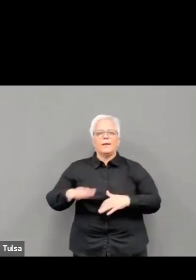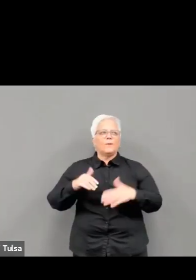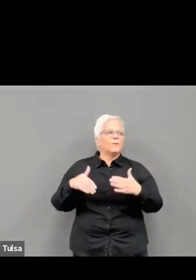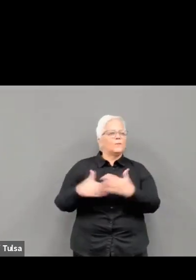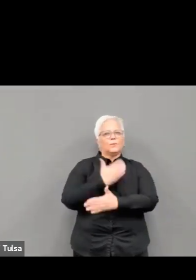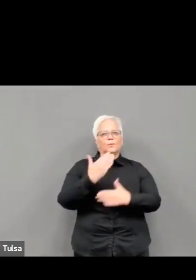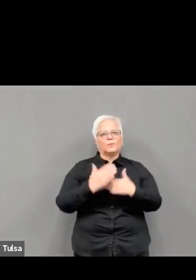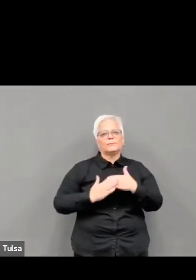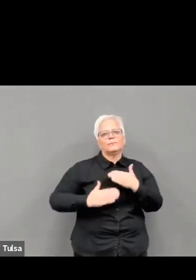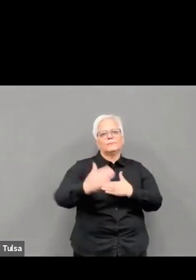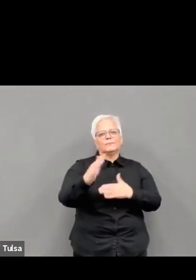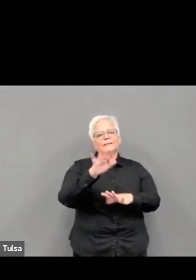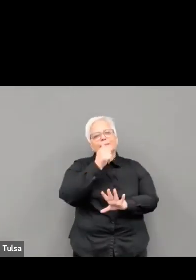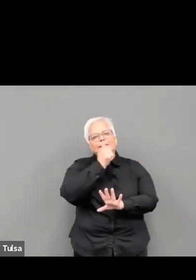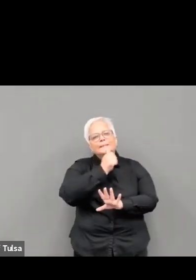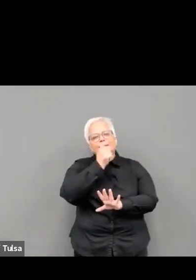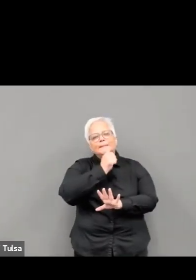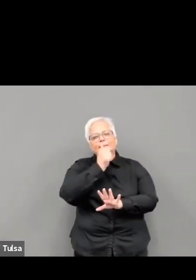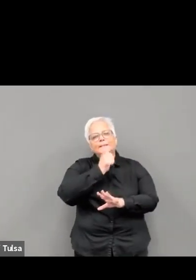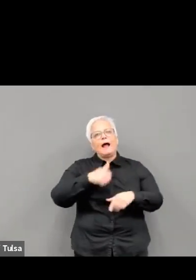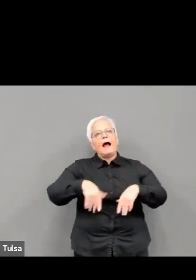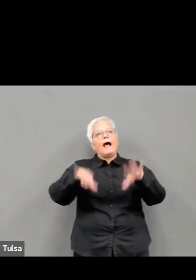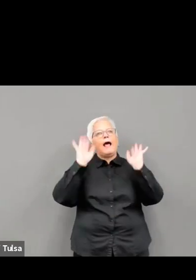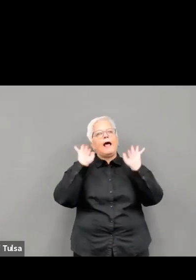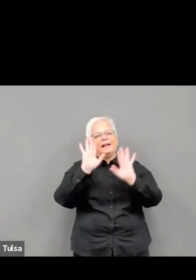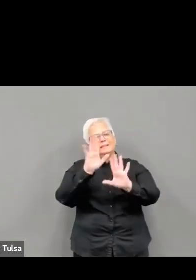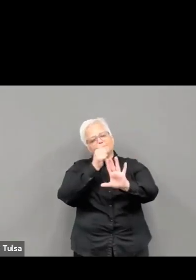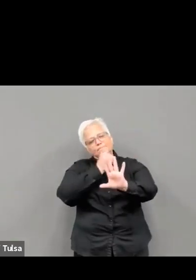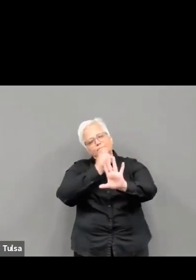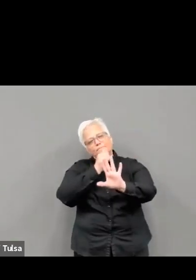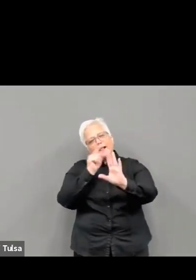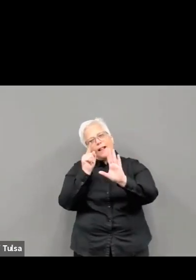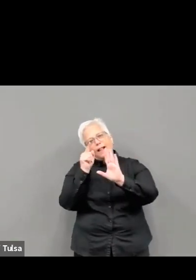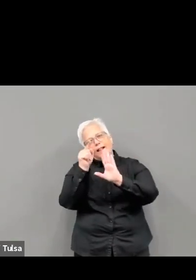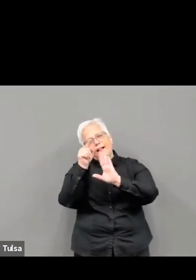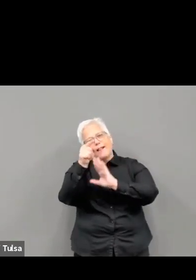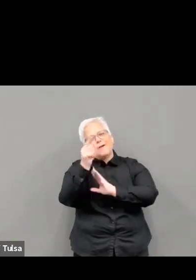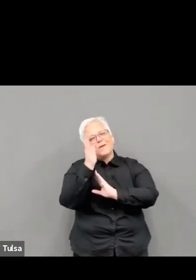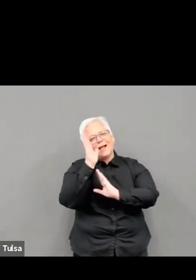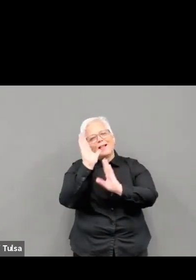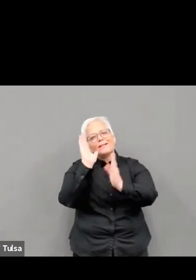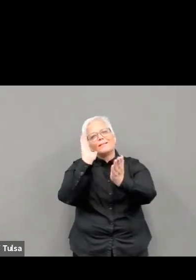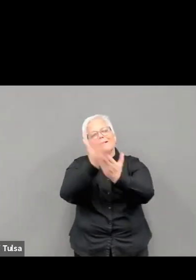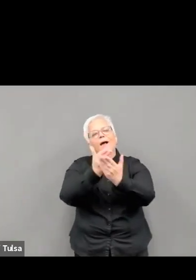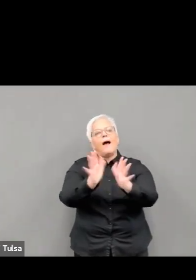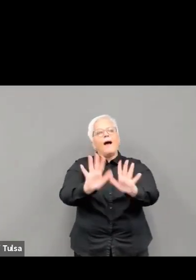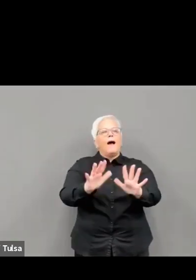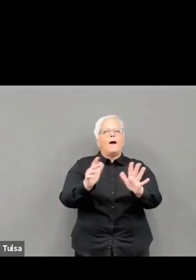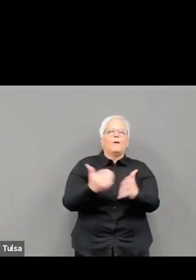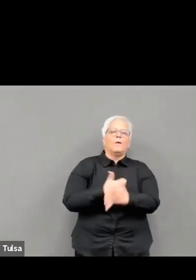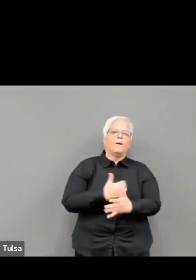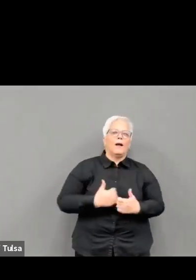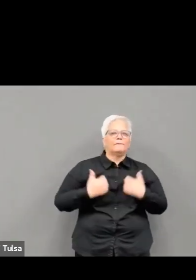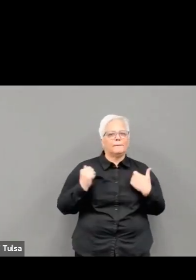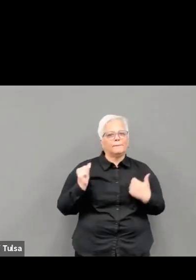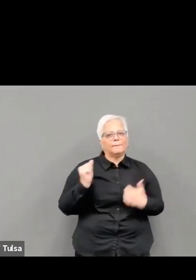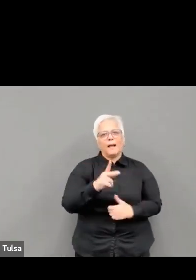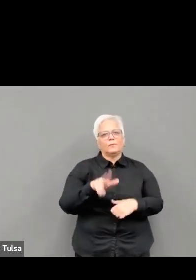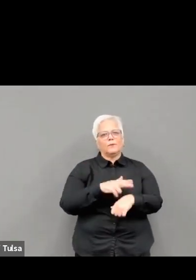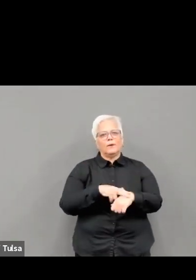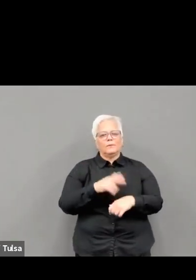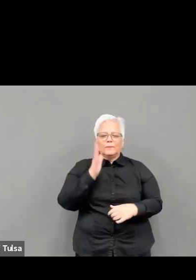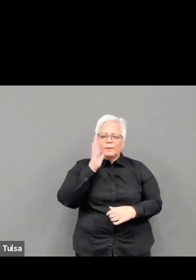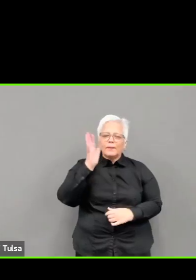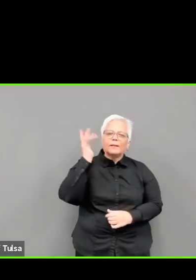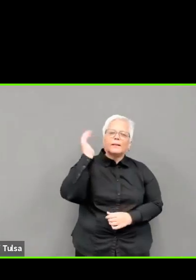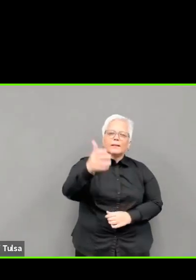And now a word from one of our local heroes, Dr. George Monks, the Oklahoma State Medical Association president. Dr. Monks?